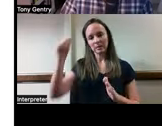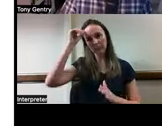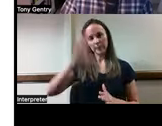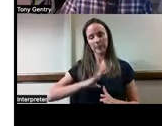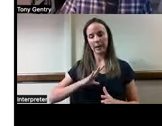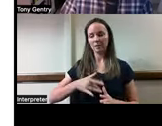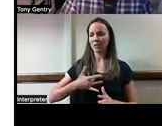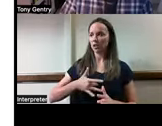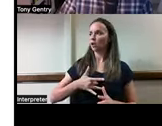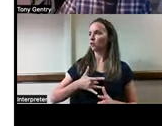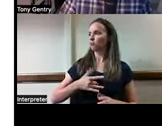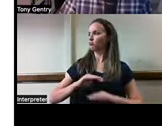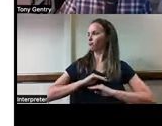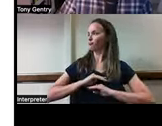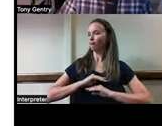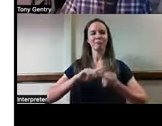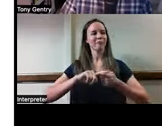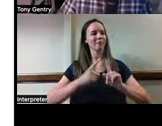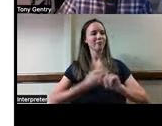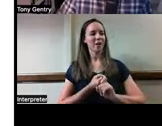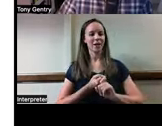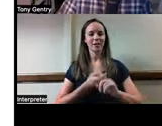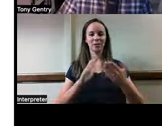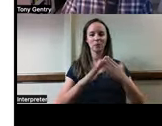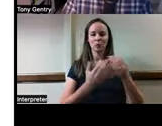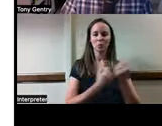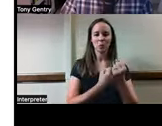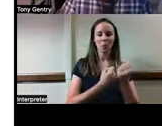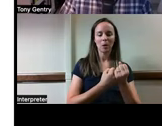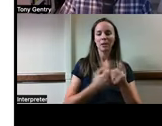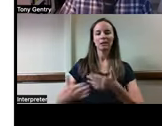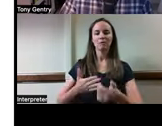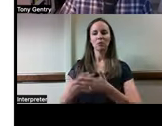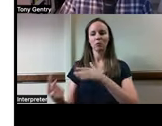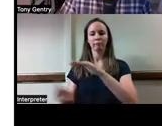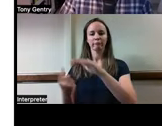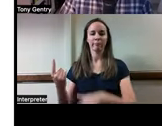friends and community supports, even though he is living on his own.